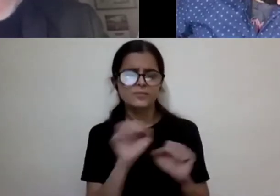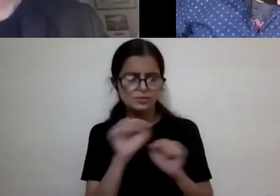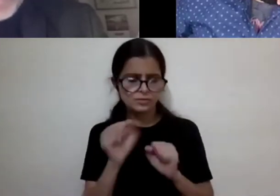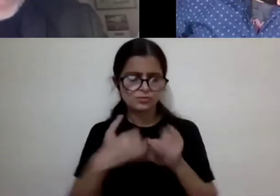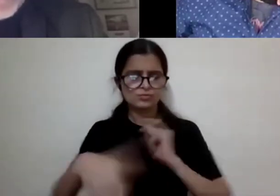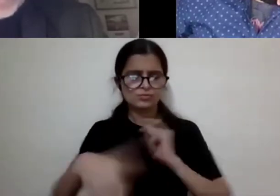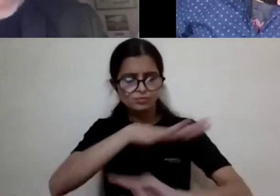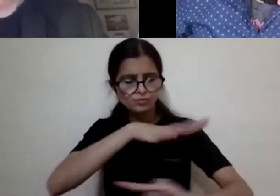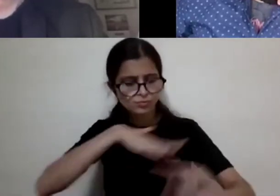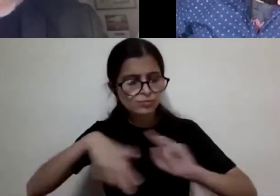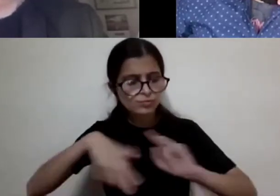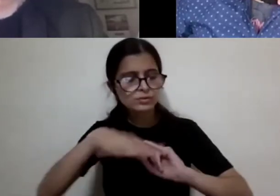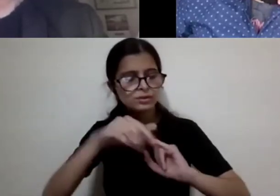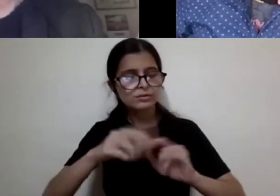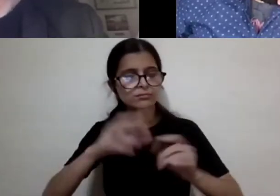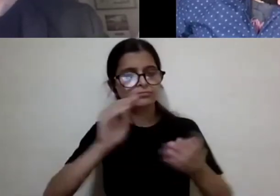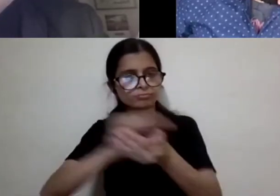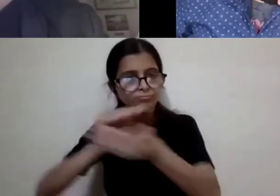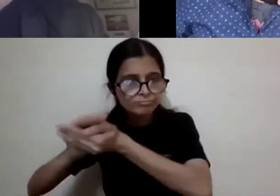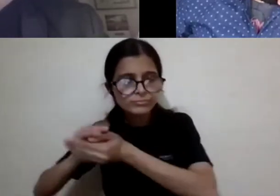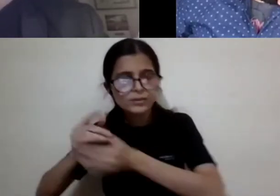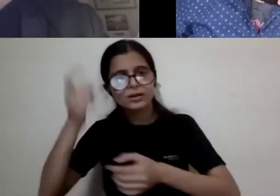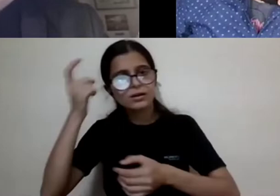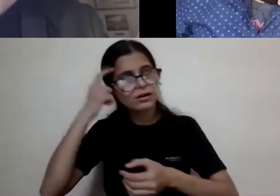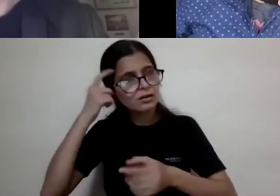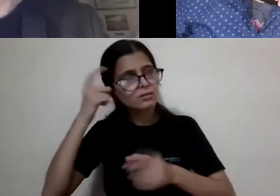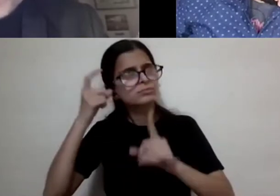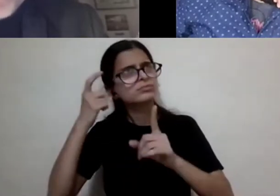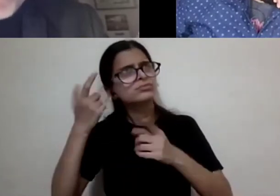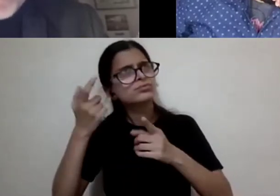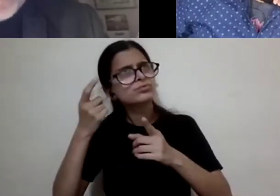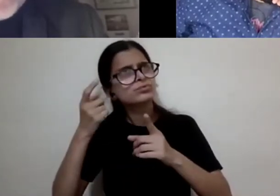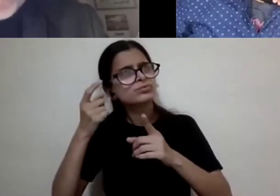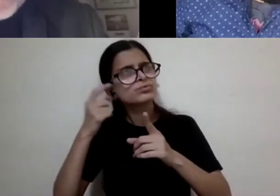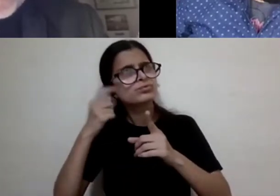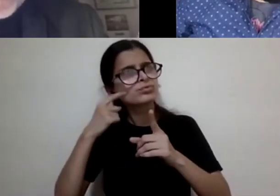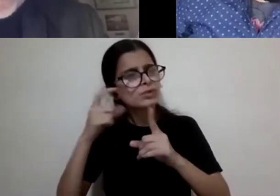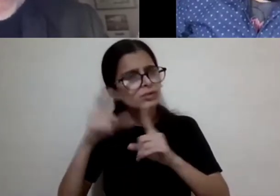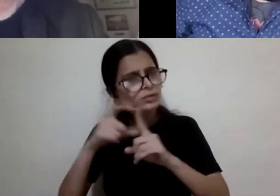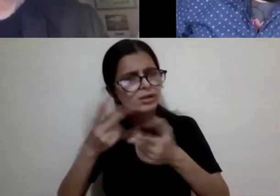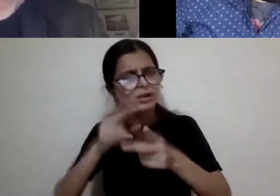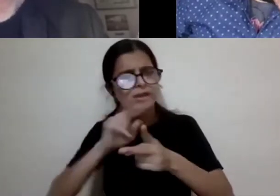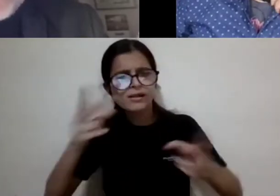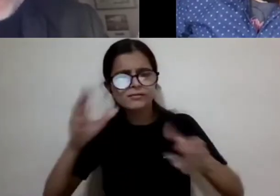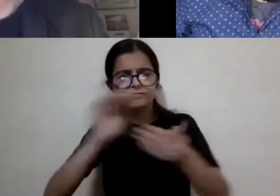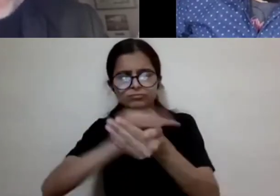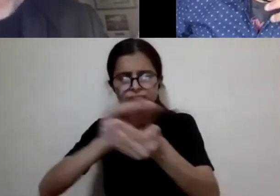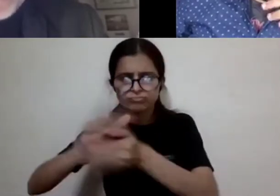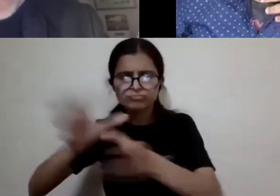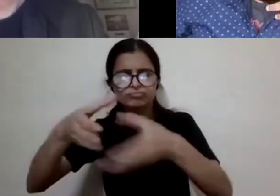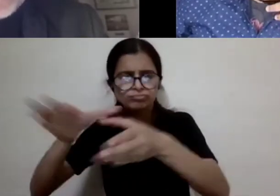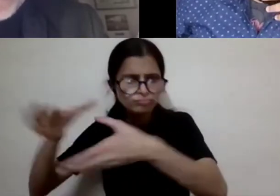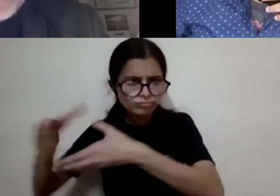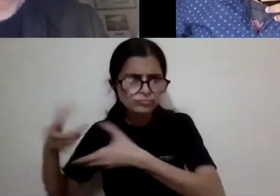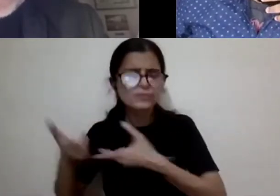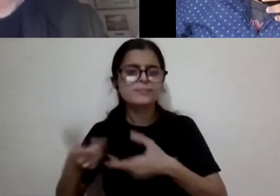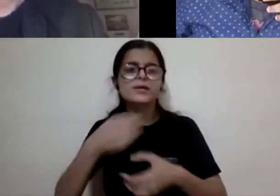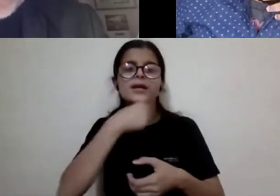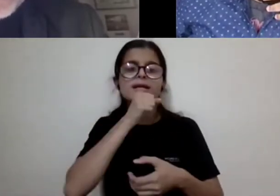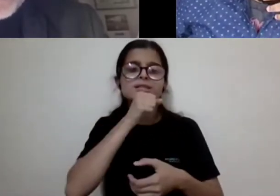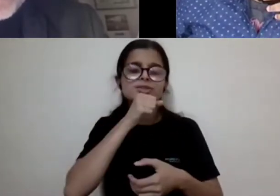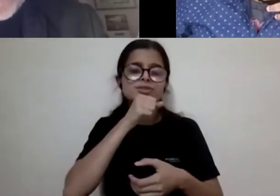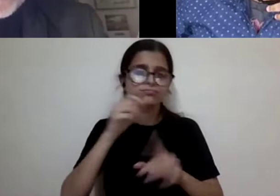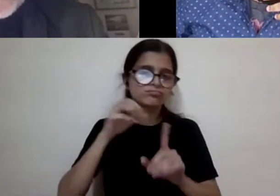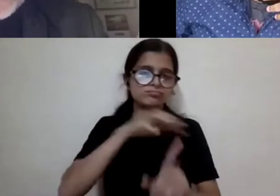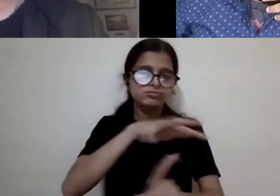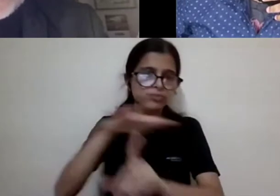gatekeeping intellectuals, uh, people who have, who are influencers can have a huge effect in, in the long